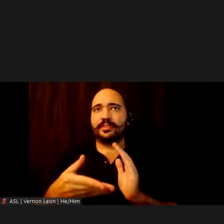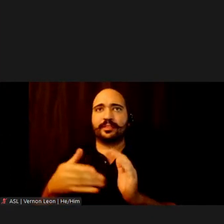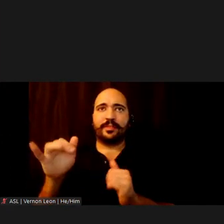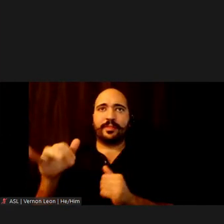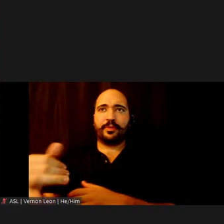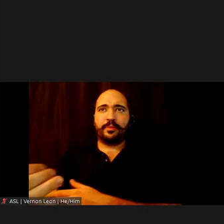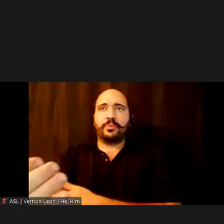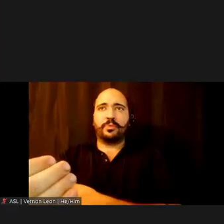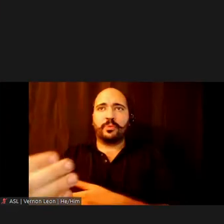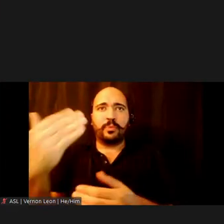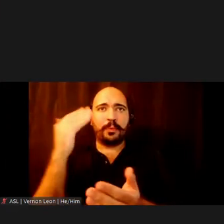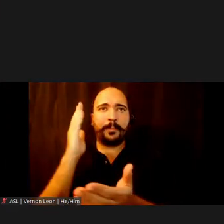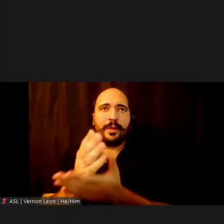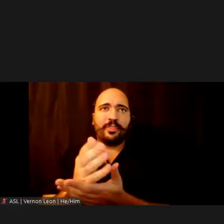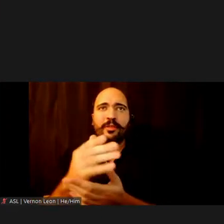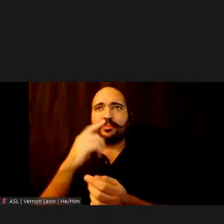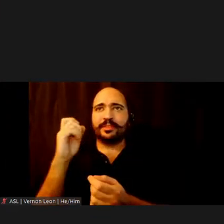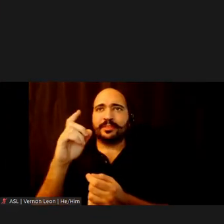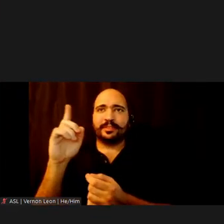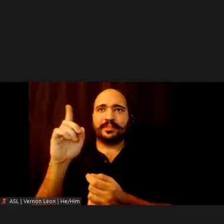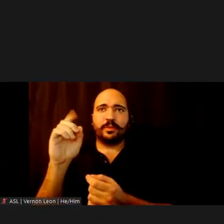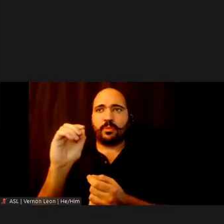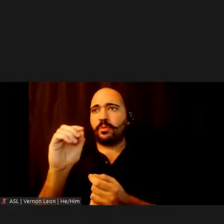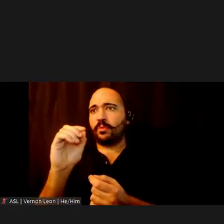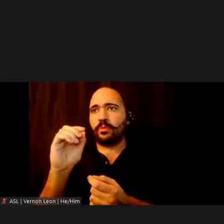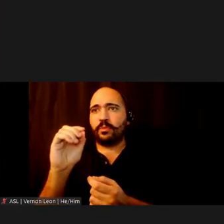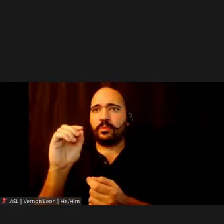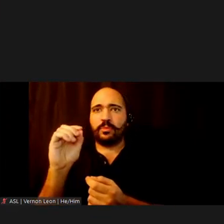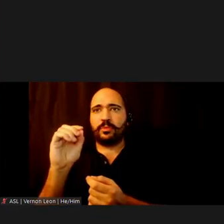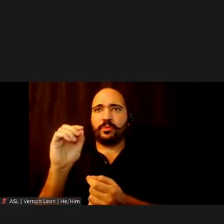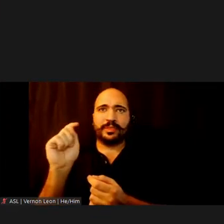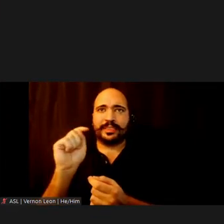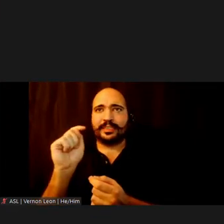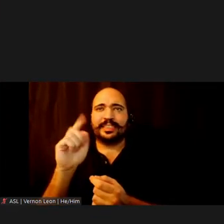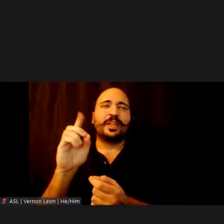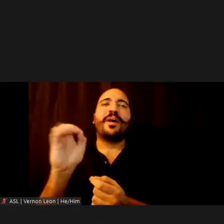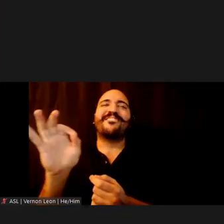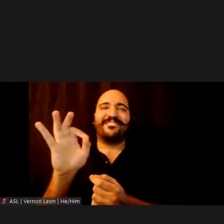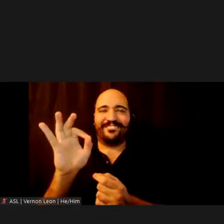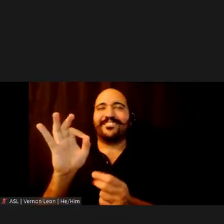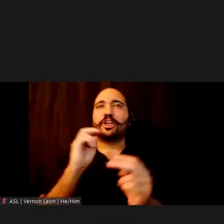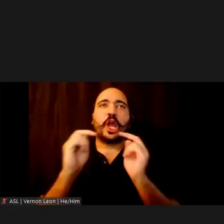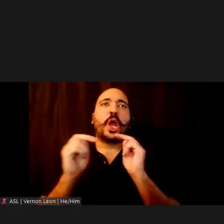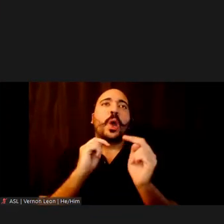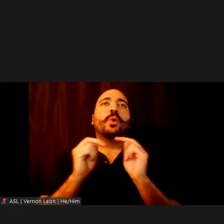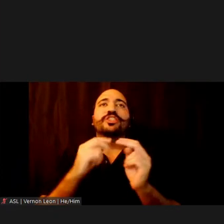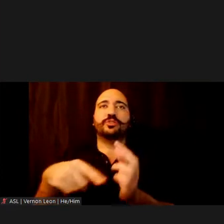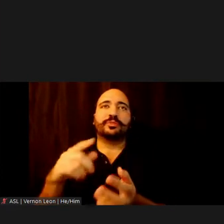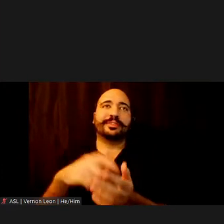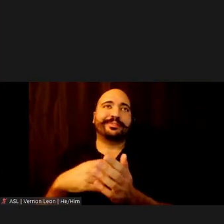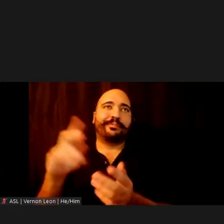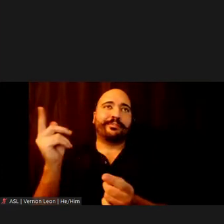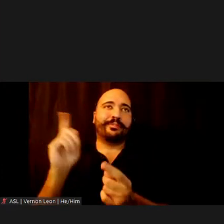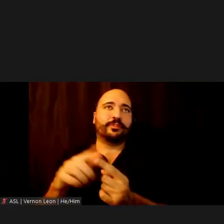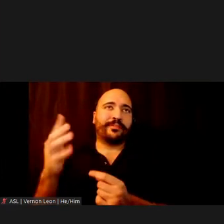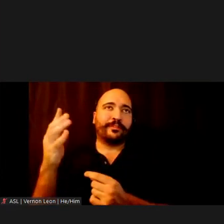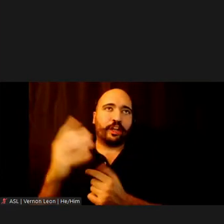why bother? Because the DOF negotiates the double parked tickets down to five dollars.